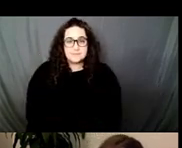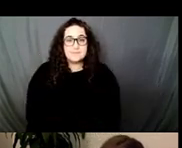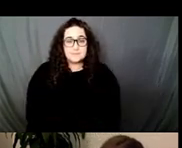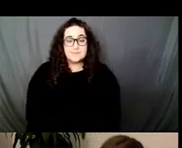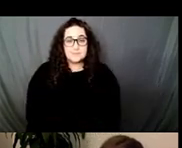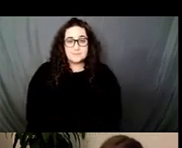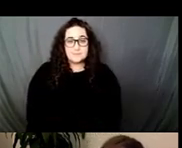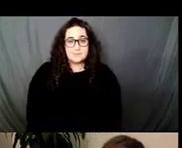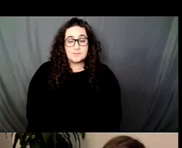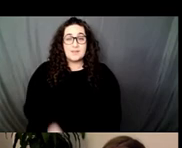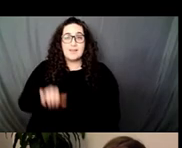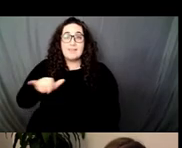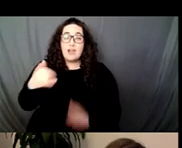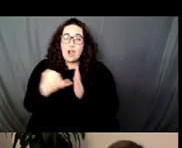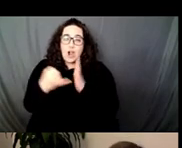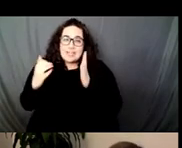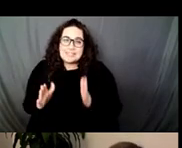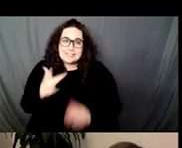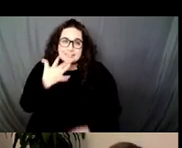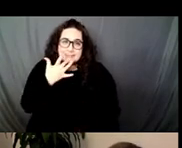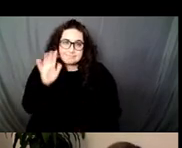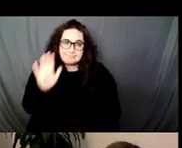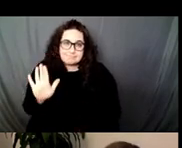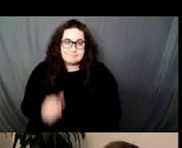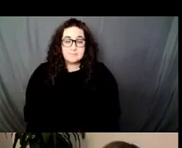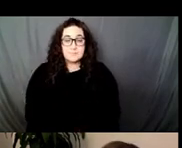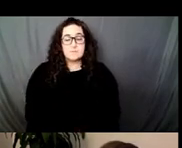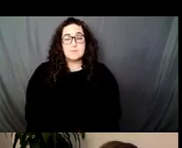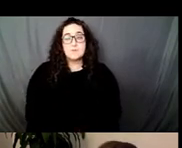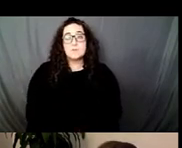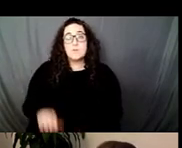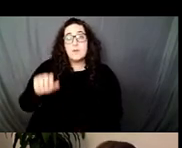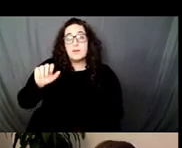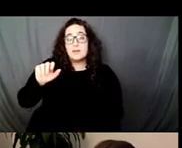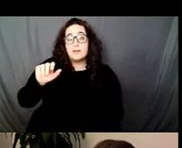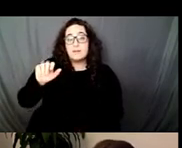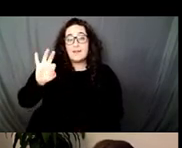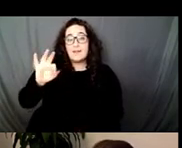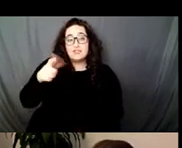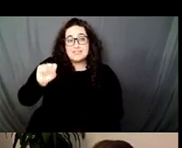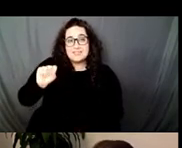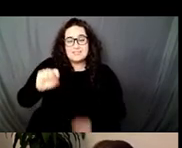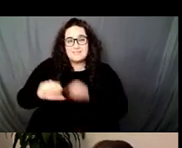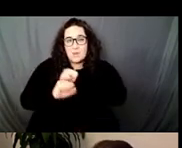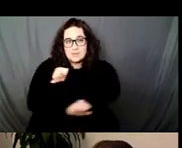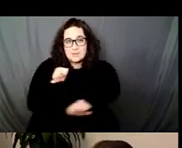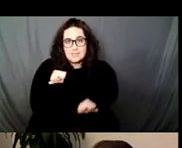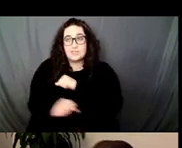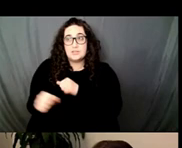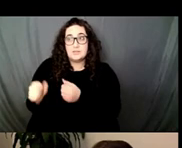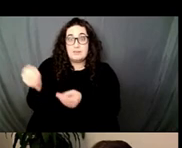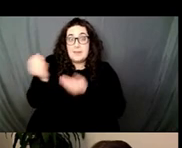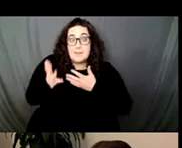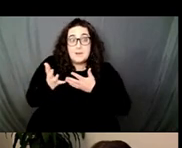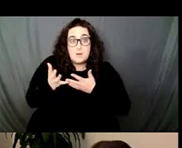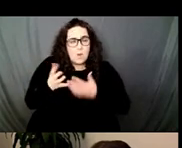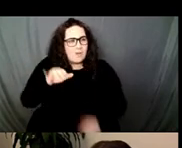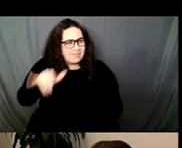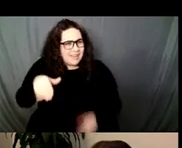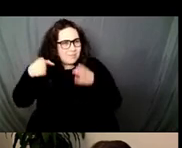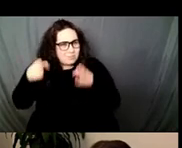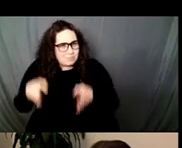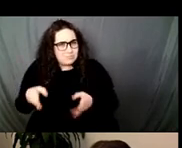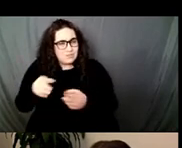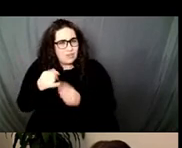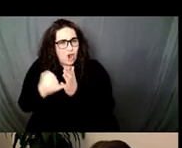on the artist's own interests. So when the foundation wrote to me that the artist, quote, intended and practiced for the diacritical marks to be